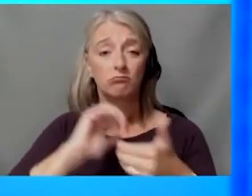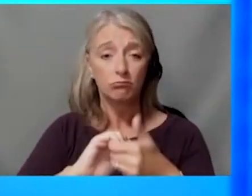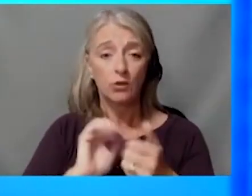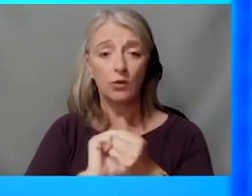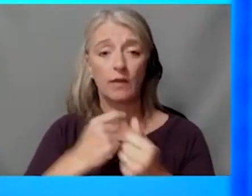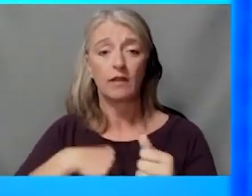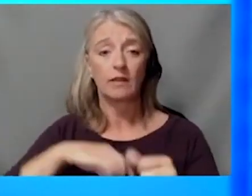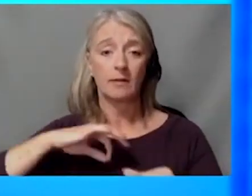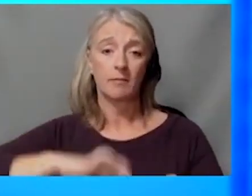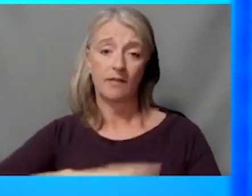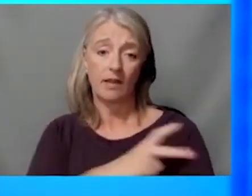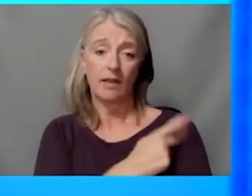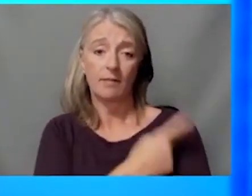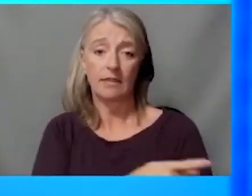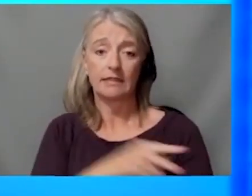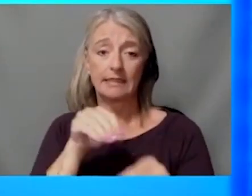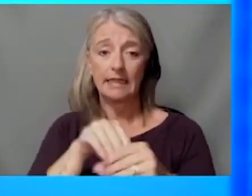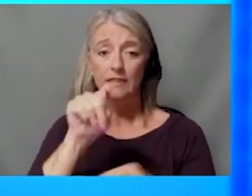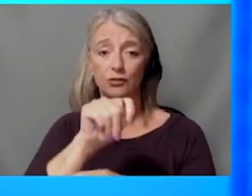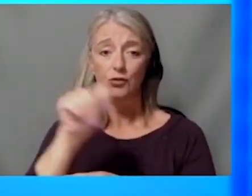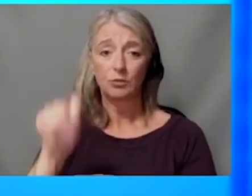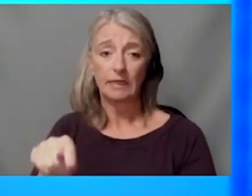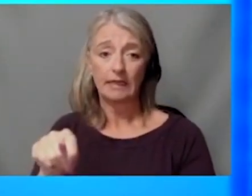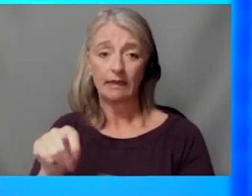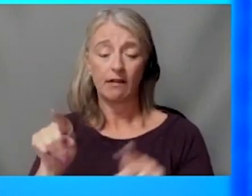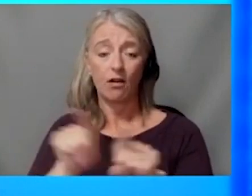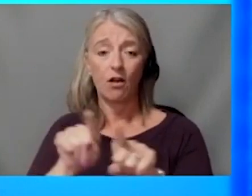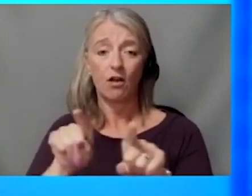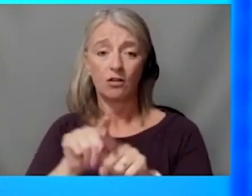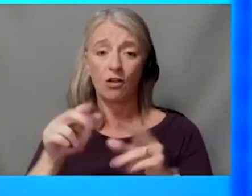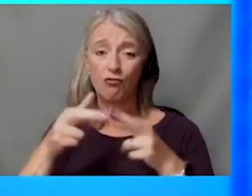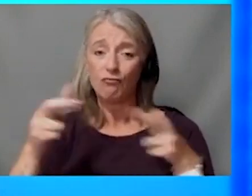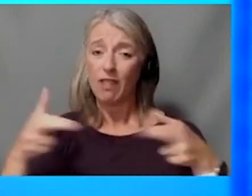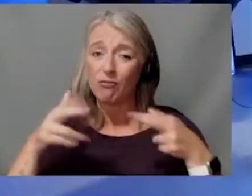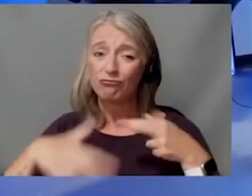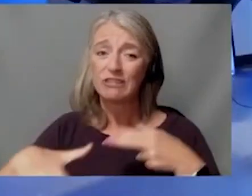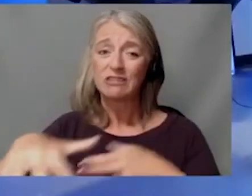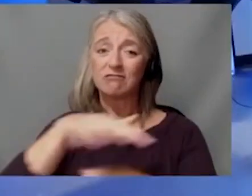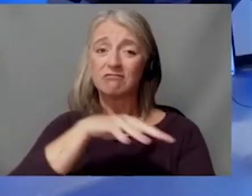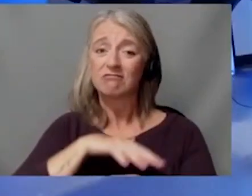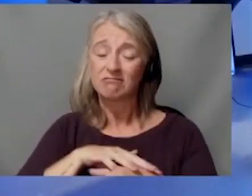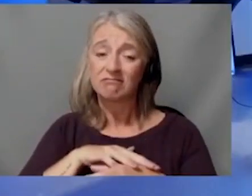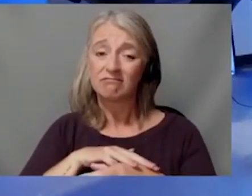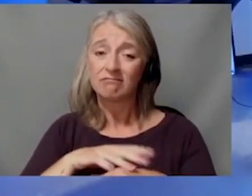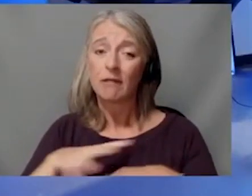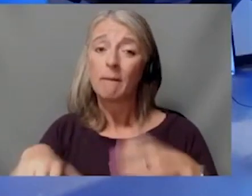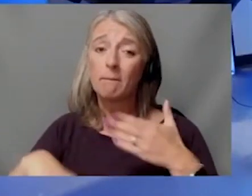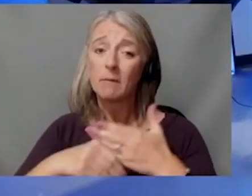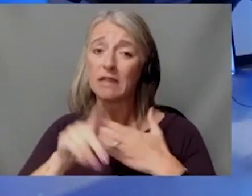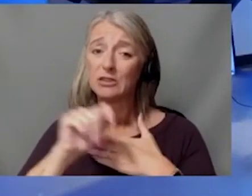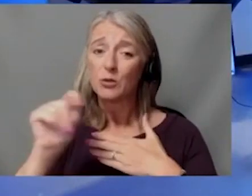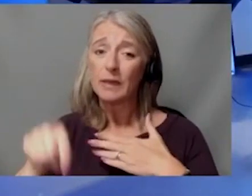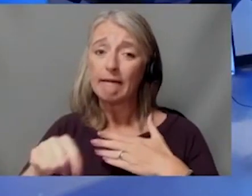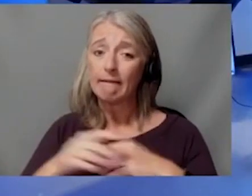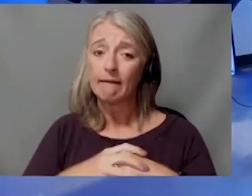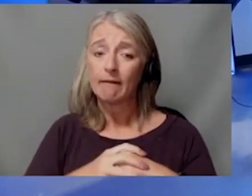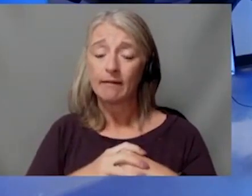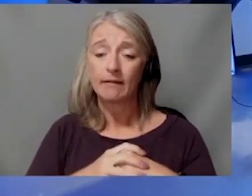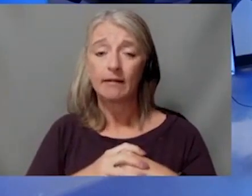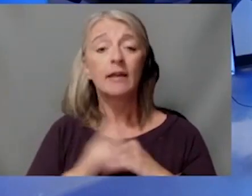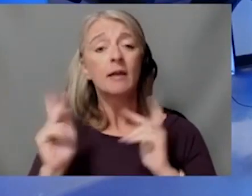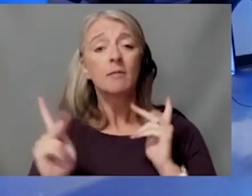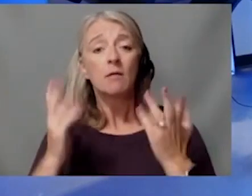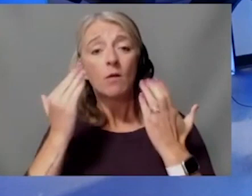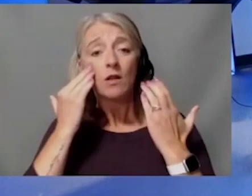and actually also the surrounding region of Topeka, West Topeka as well. People just want to know if they have access to you if they live in Topeka. Absolutely. sounds